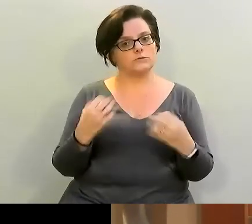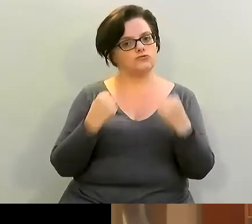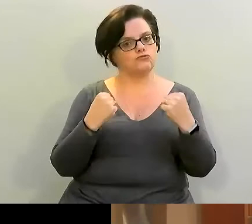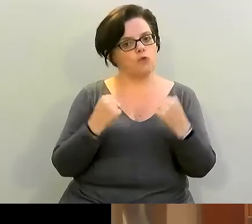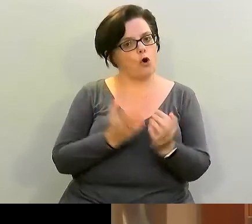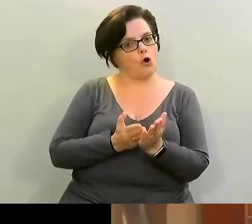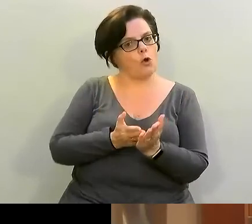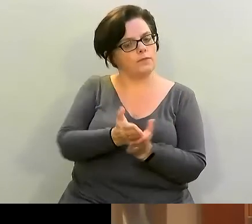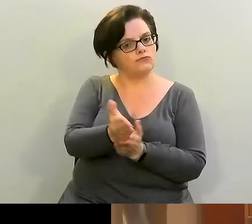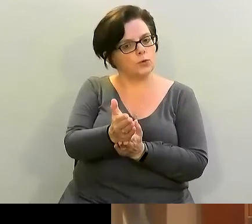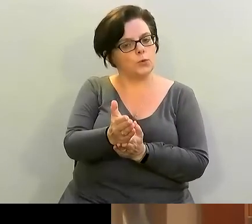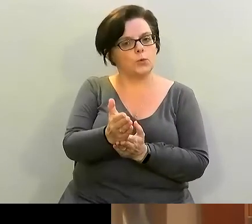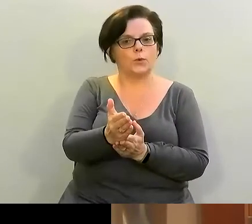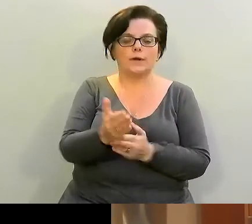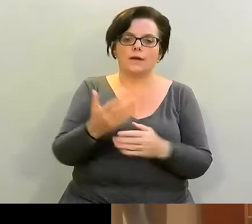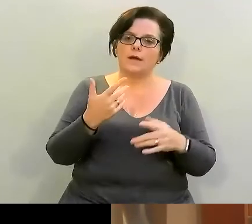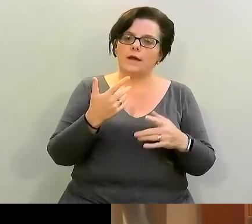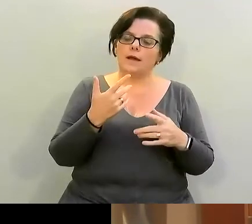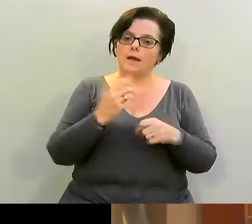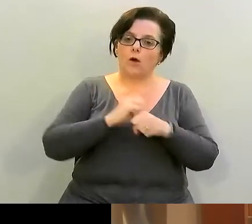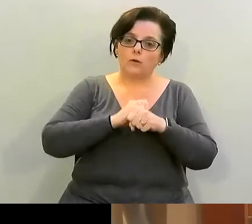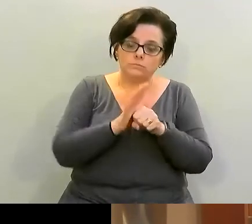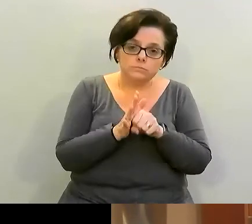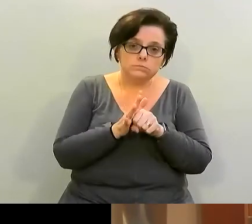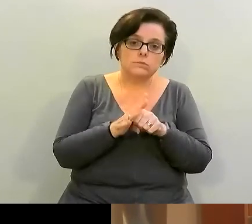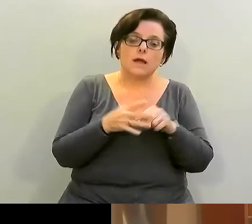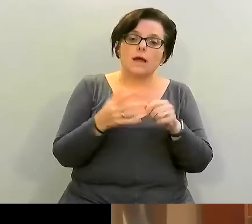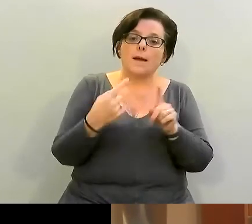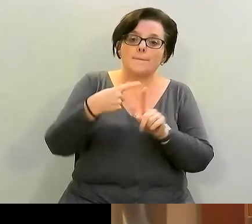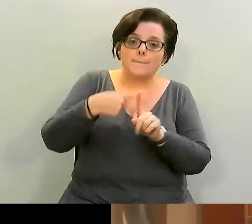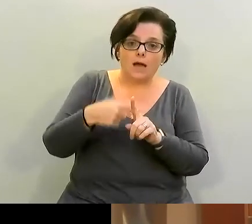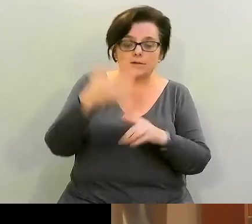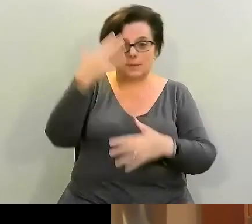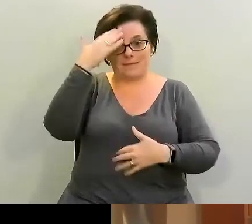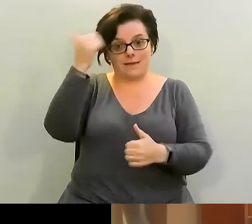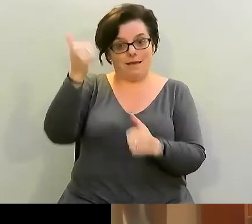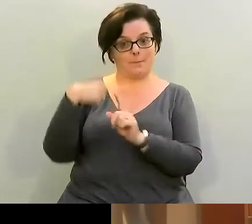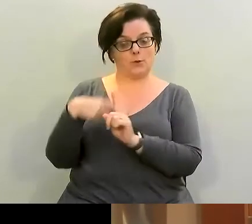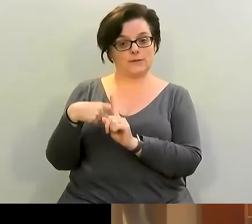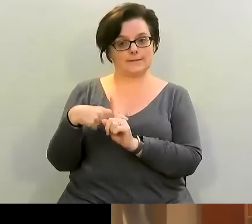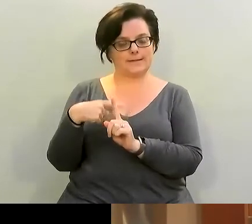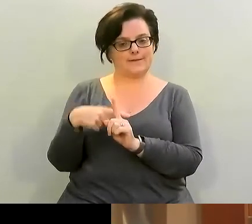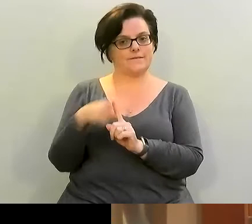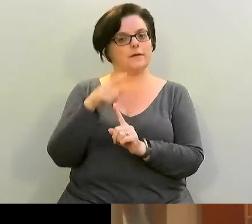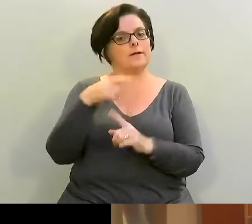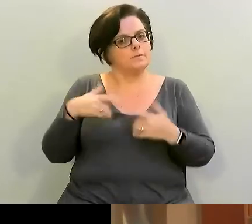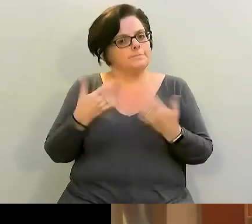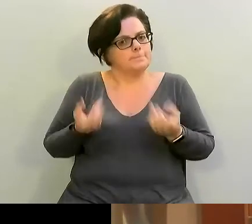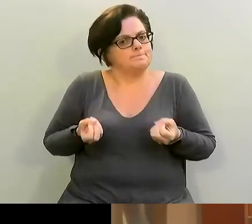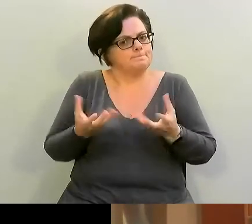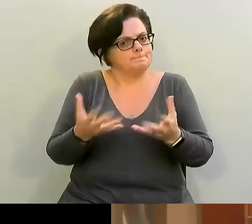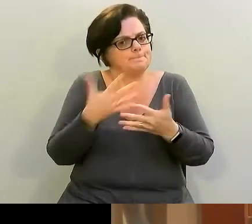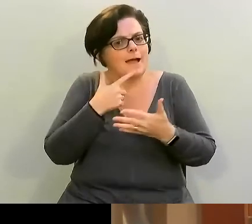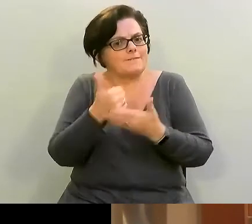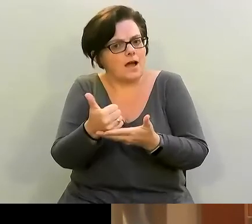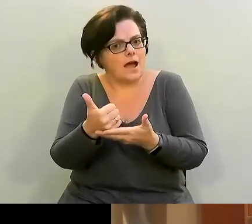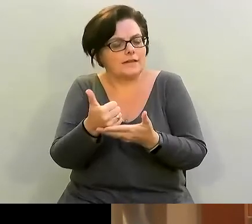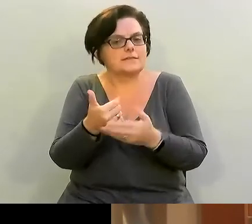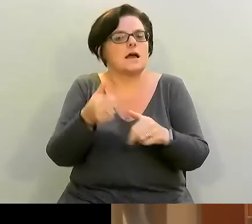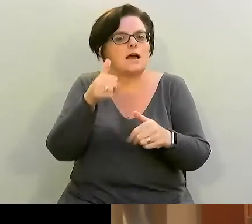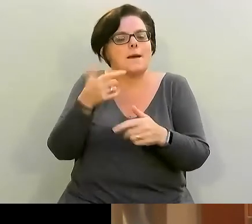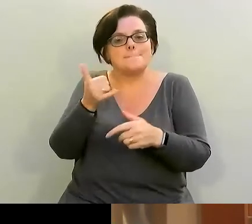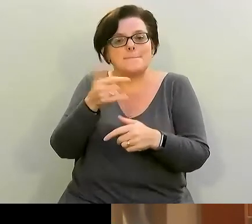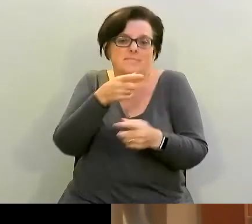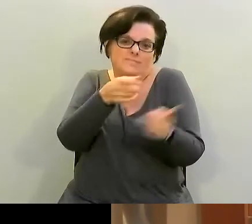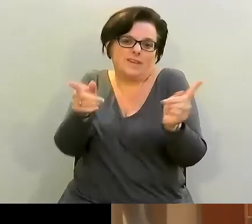and fortify your mental health i i just want to encourage you to consider eating maybe if you've picked up some bad habits